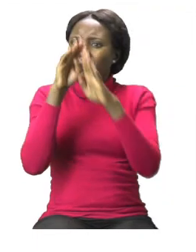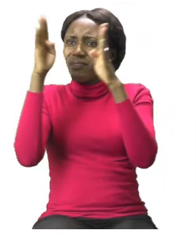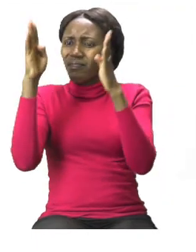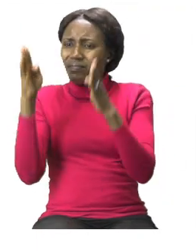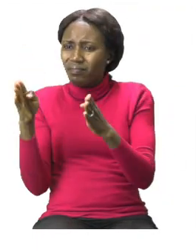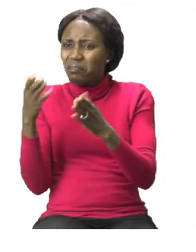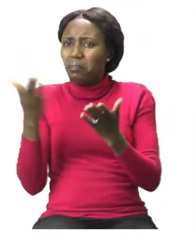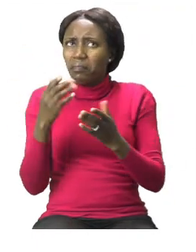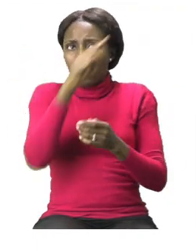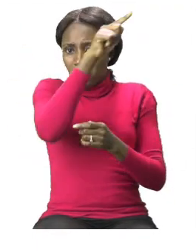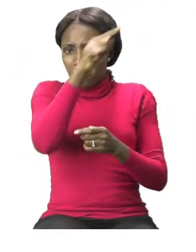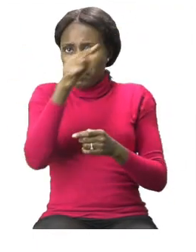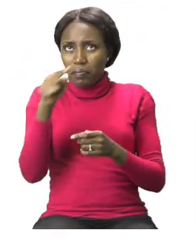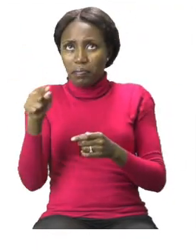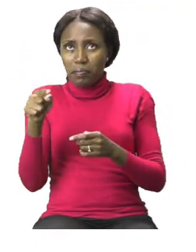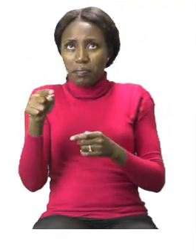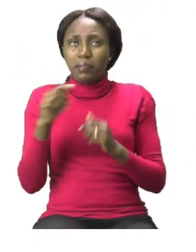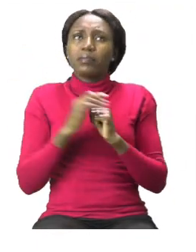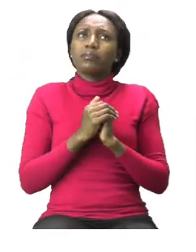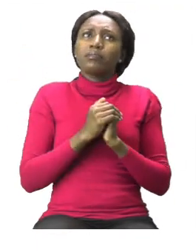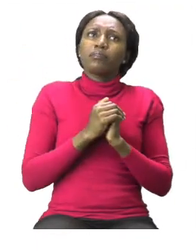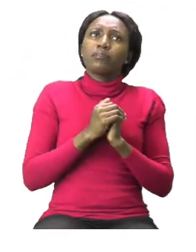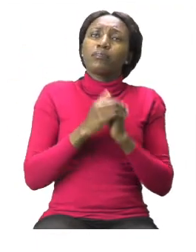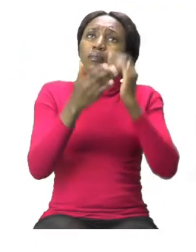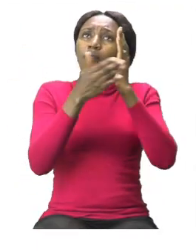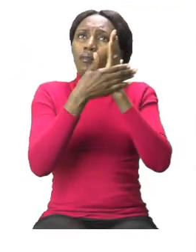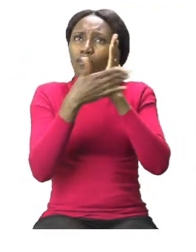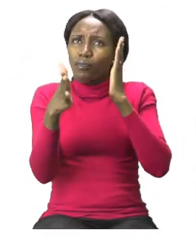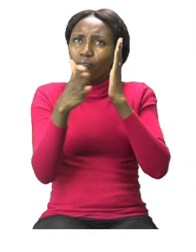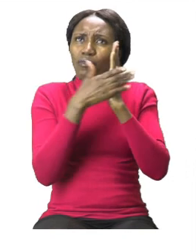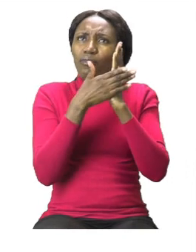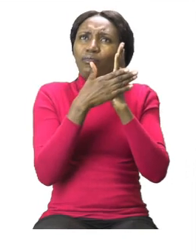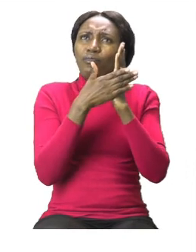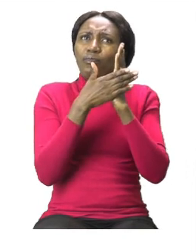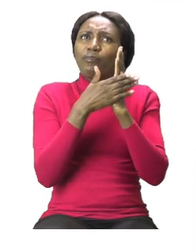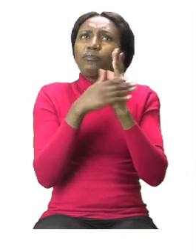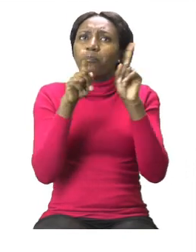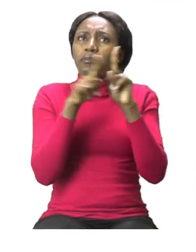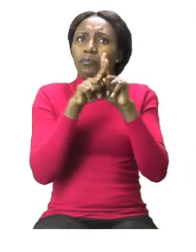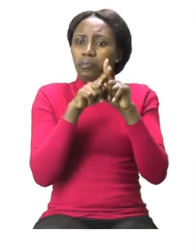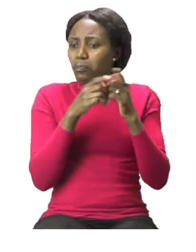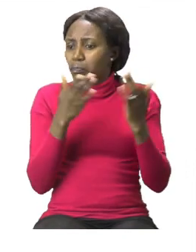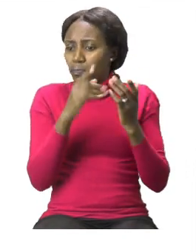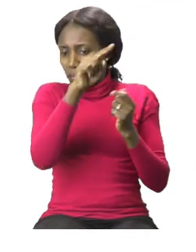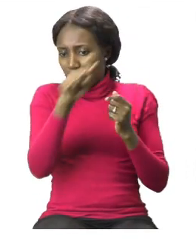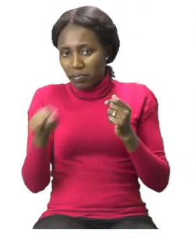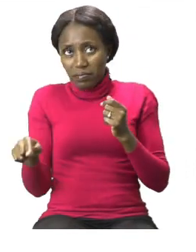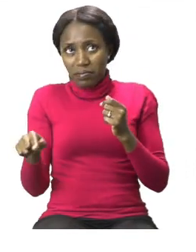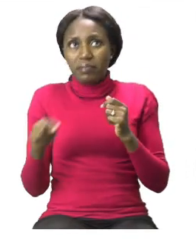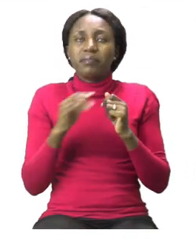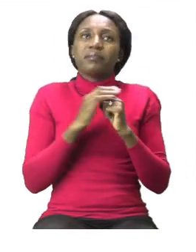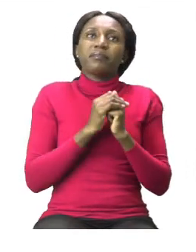table. Where you see a door match the door to the other door on the other